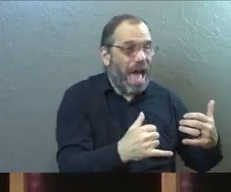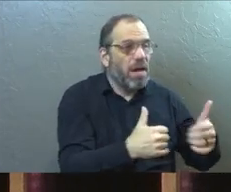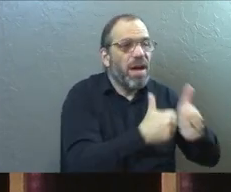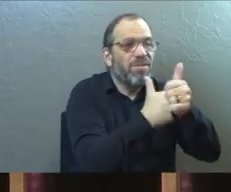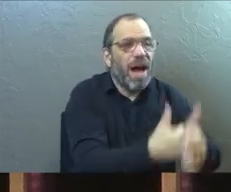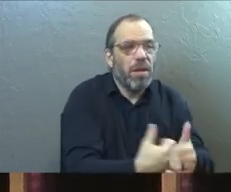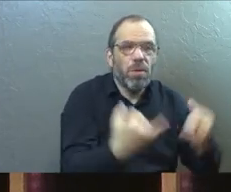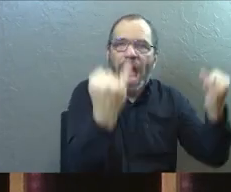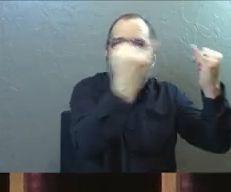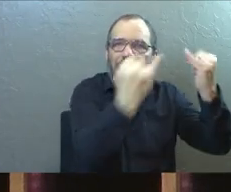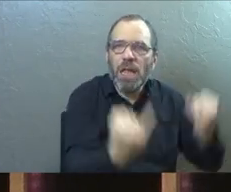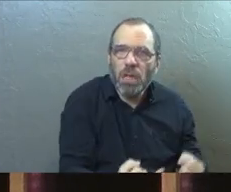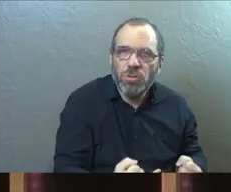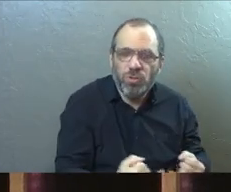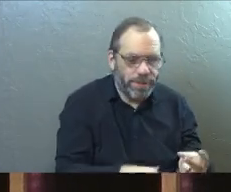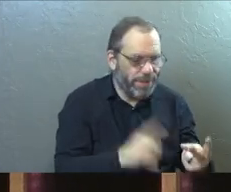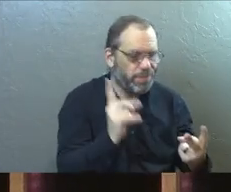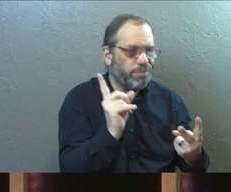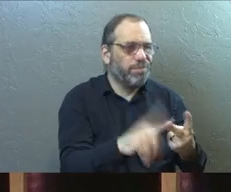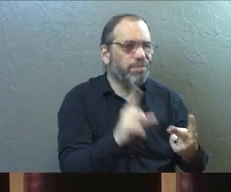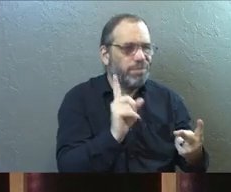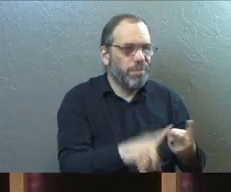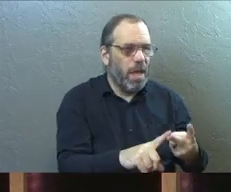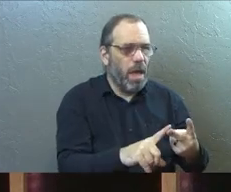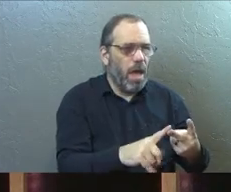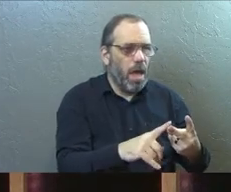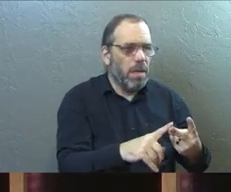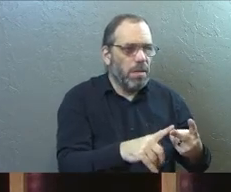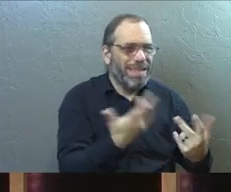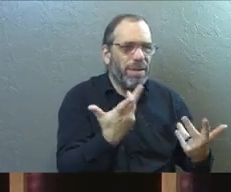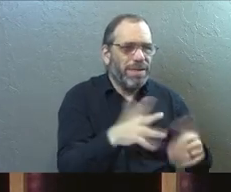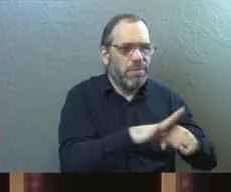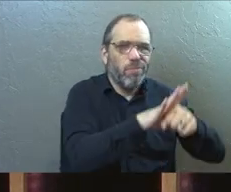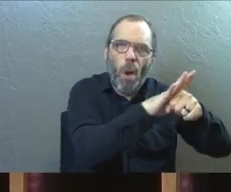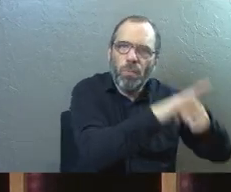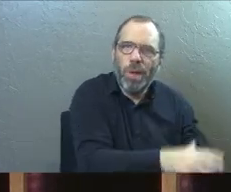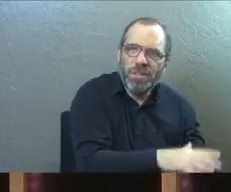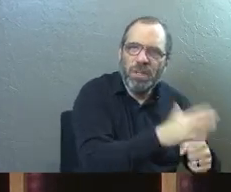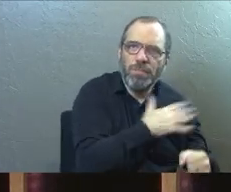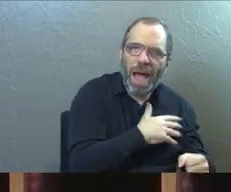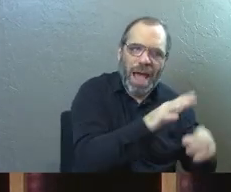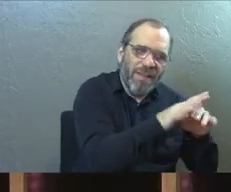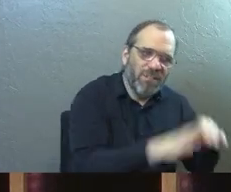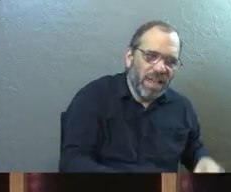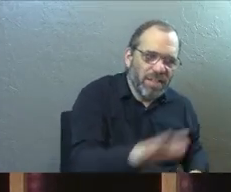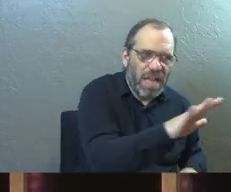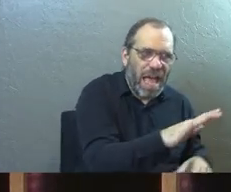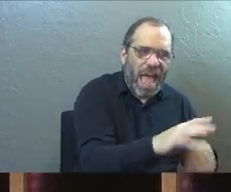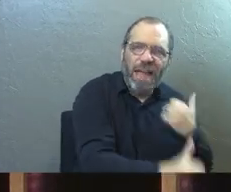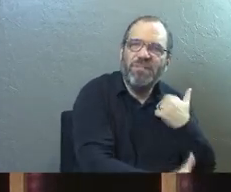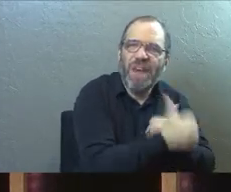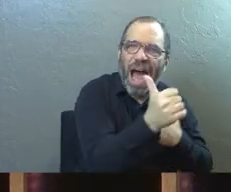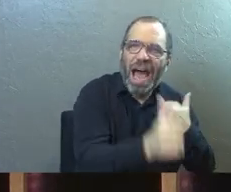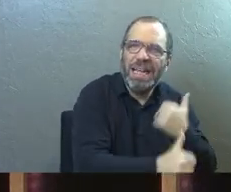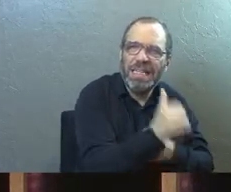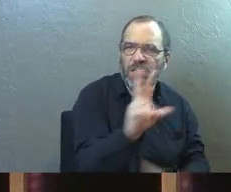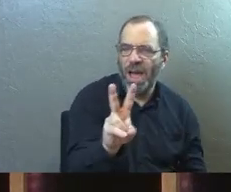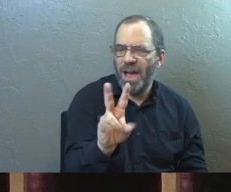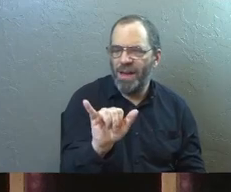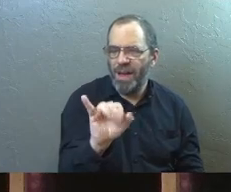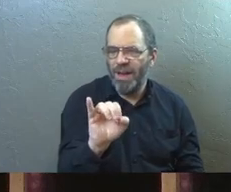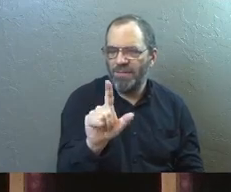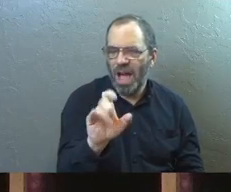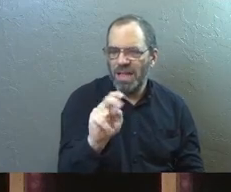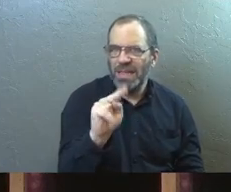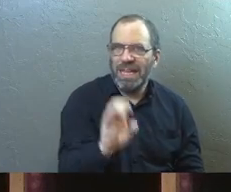after idolatry. Now there is oppression in my vineyard. Now there is violence in my vineyard.